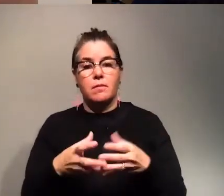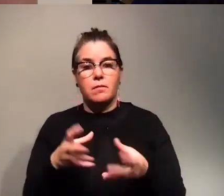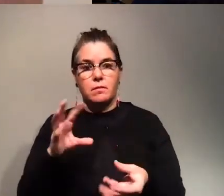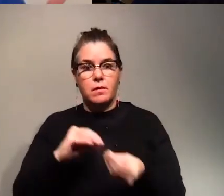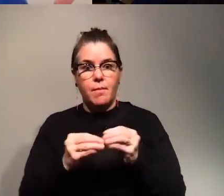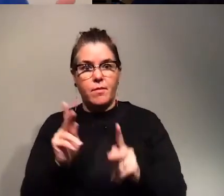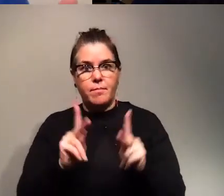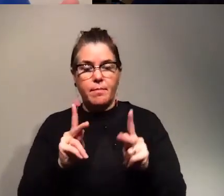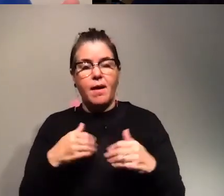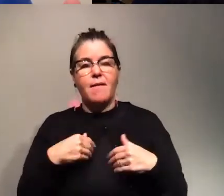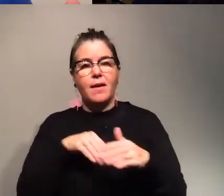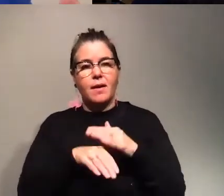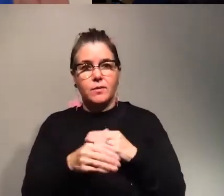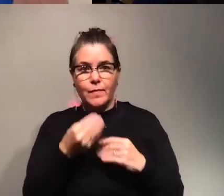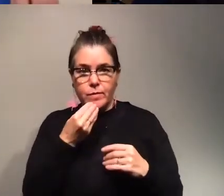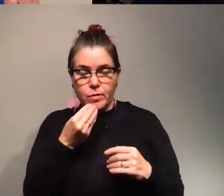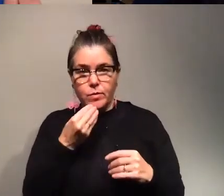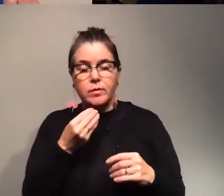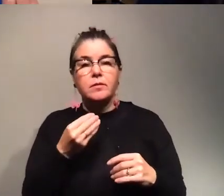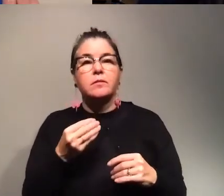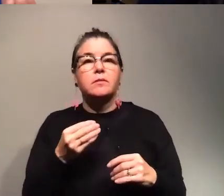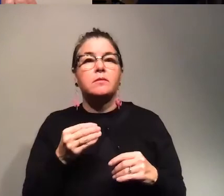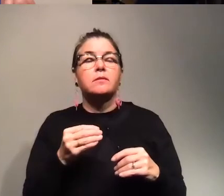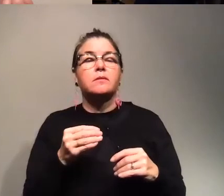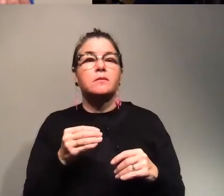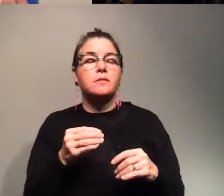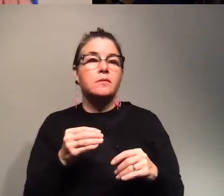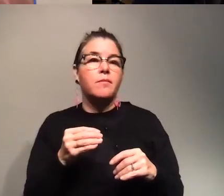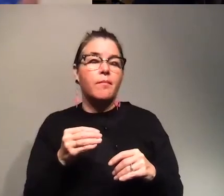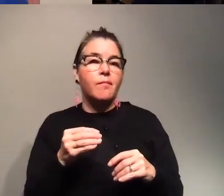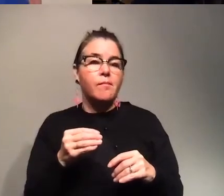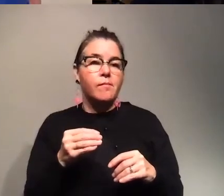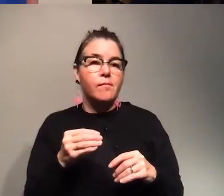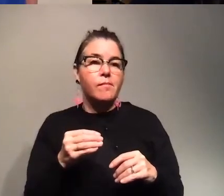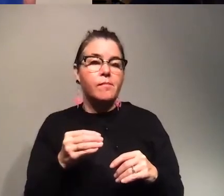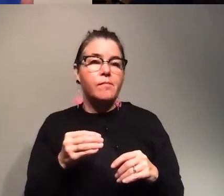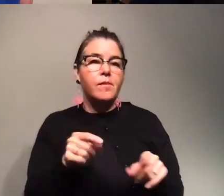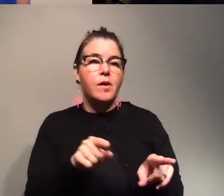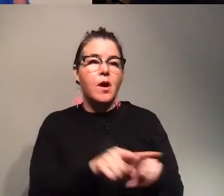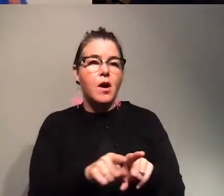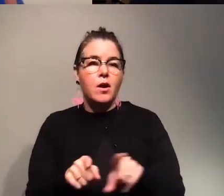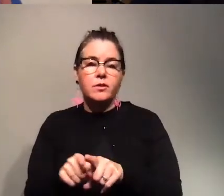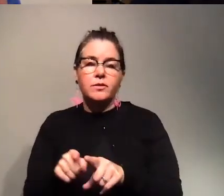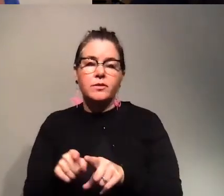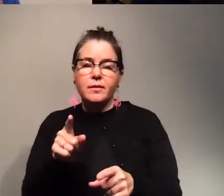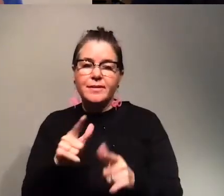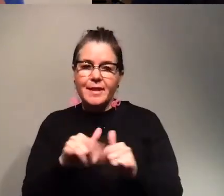access to food but we want to make sure that in our way we don't destroy the environment